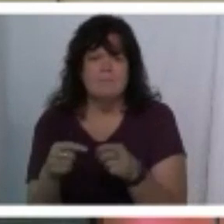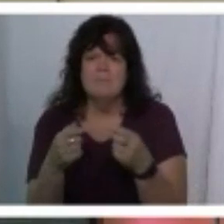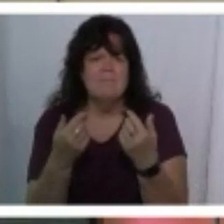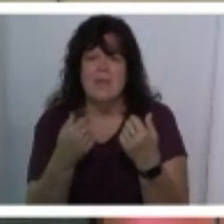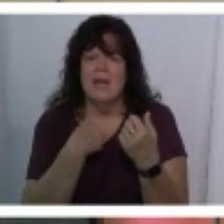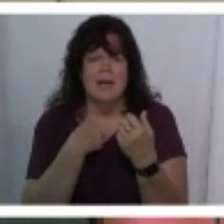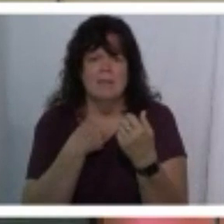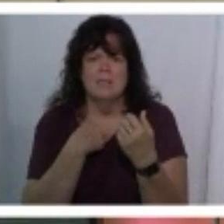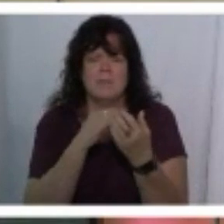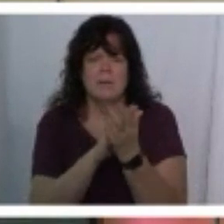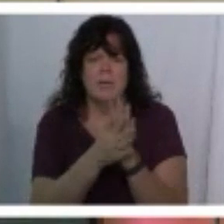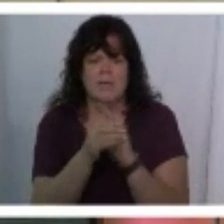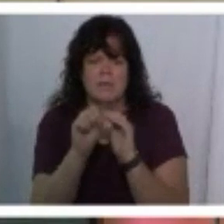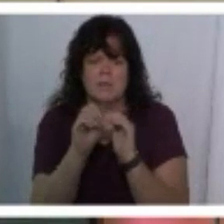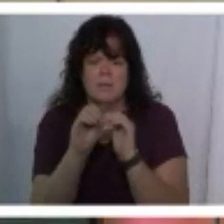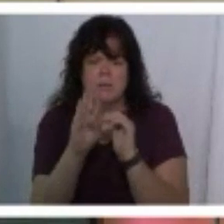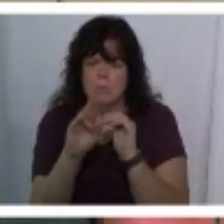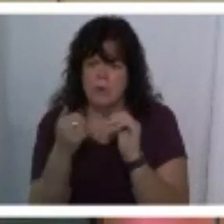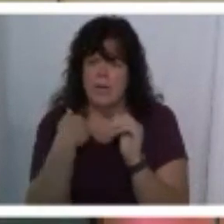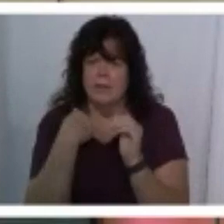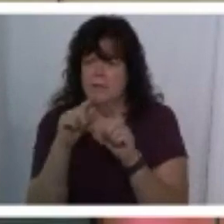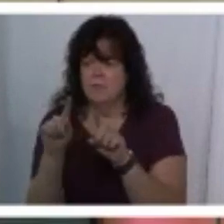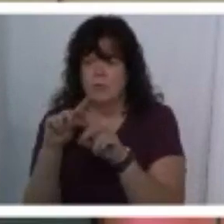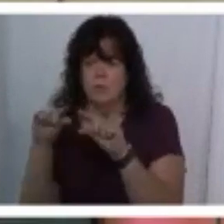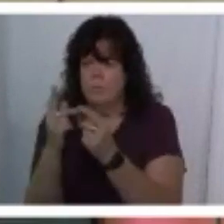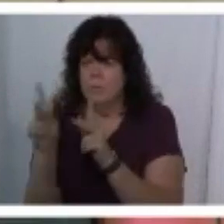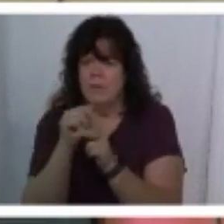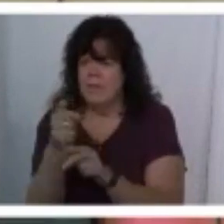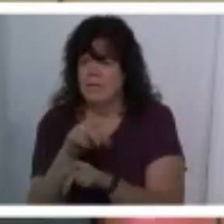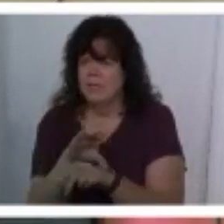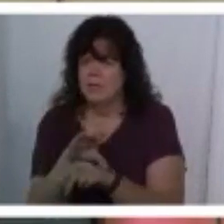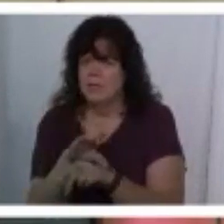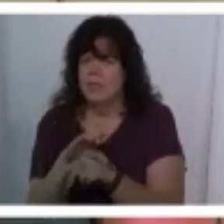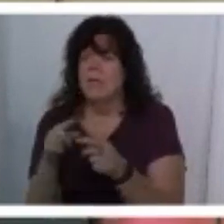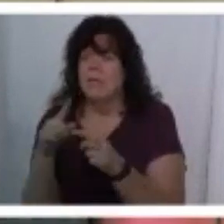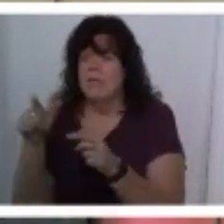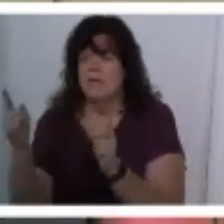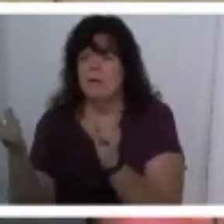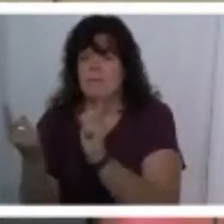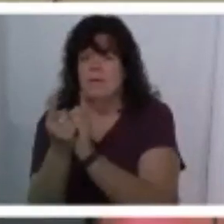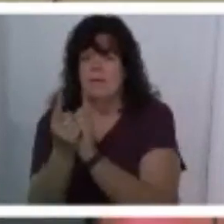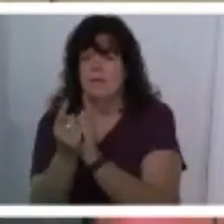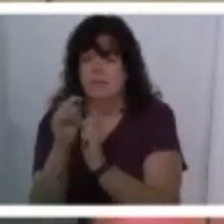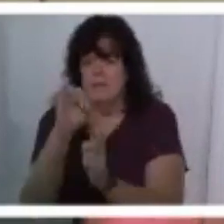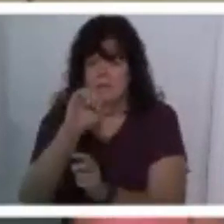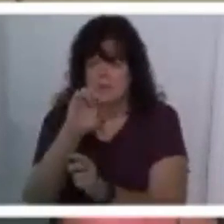sober so i had my recovery community and then i met israel and um